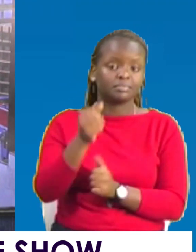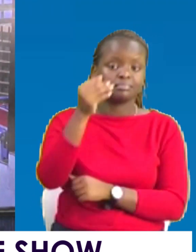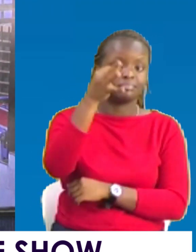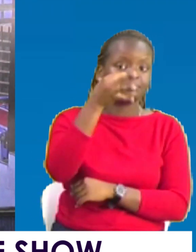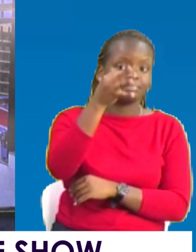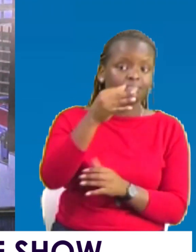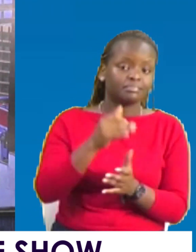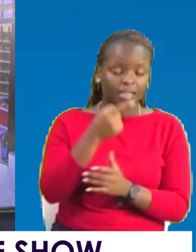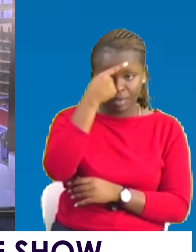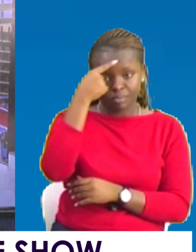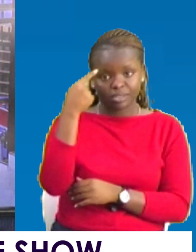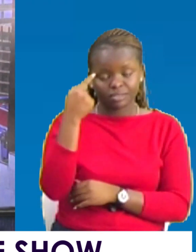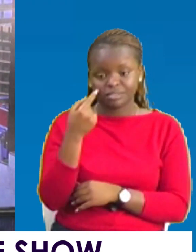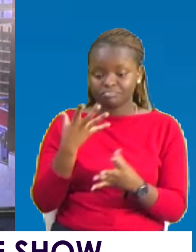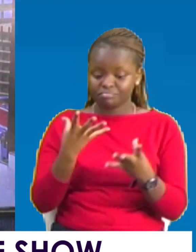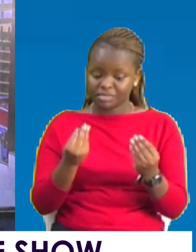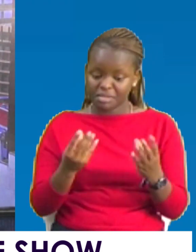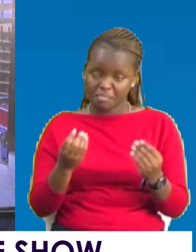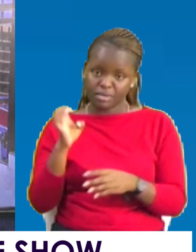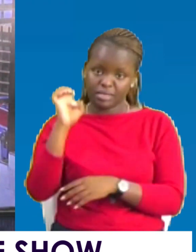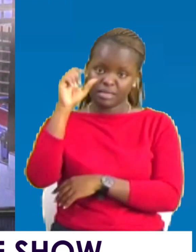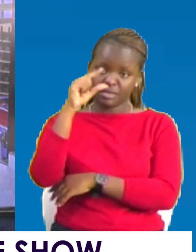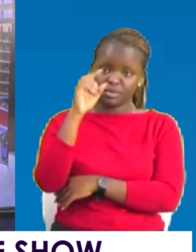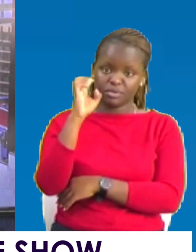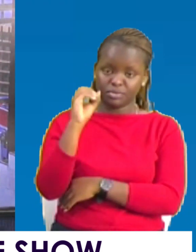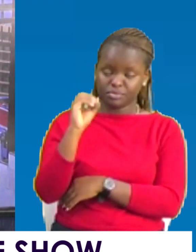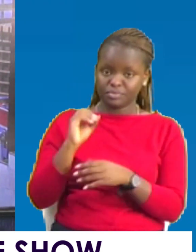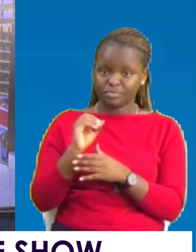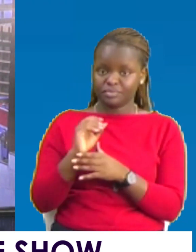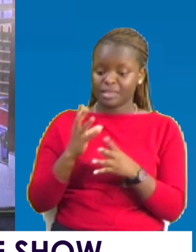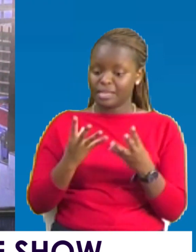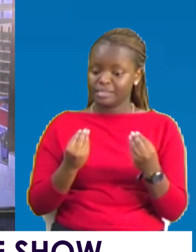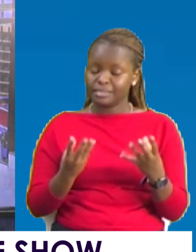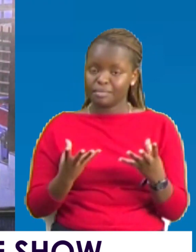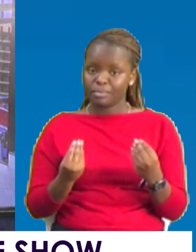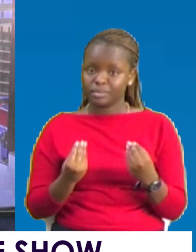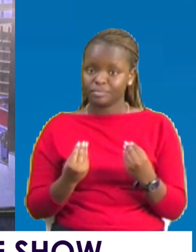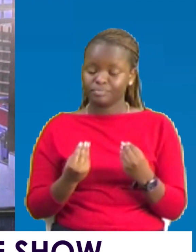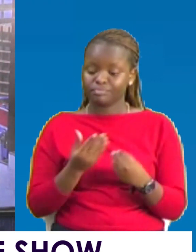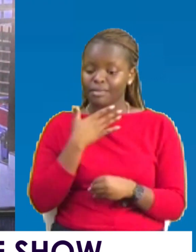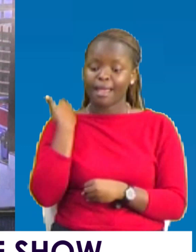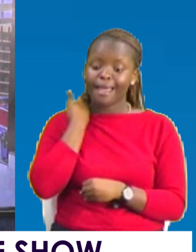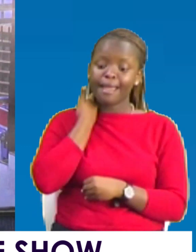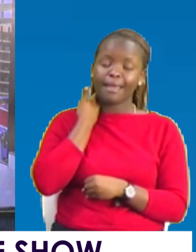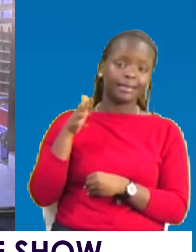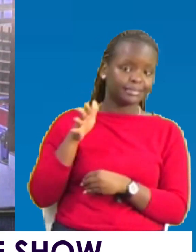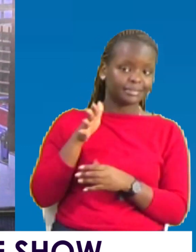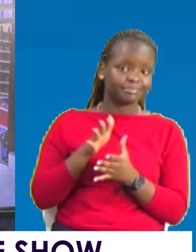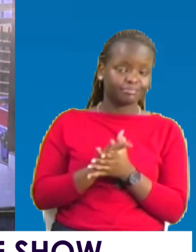Just because of simple ego. Woes. Simple hatreds.